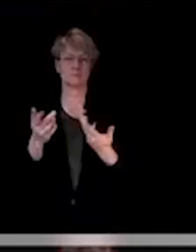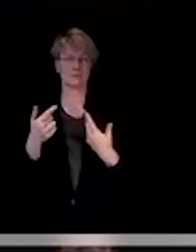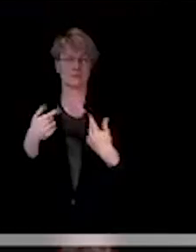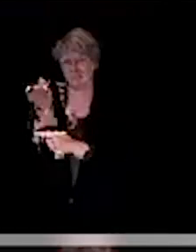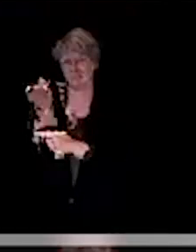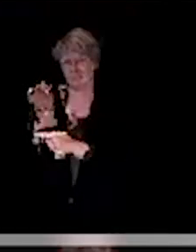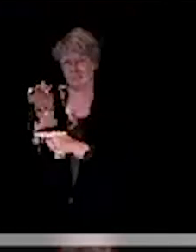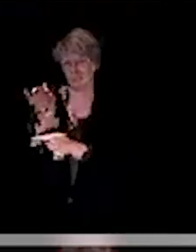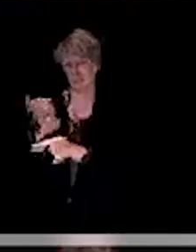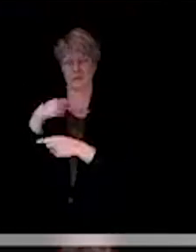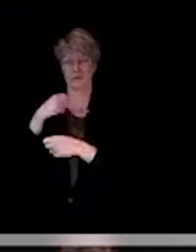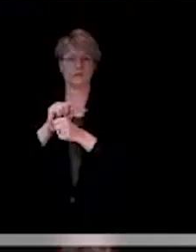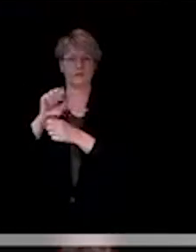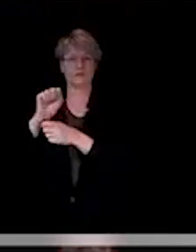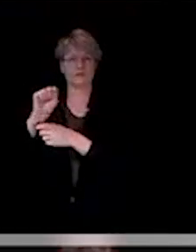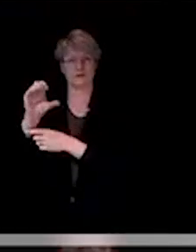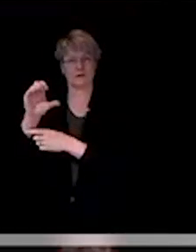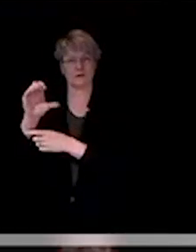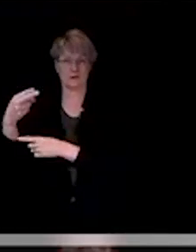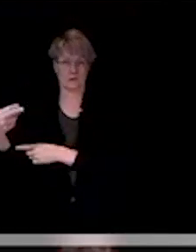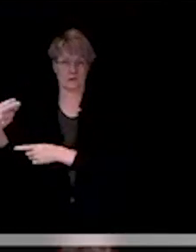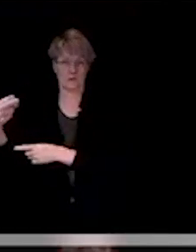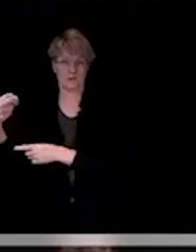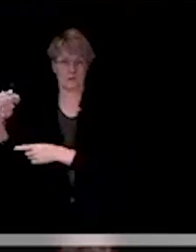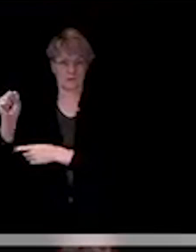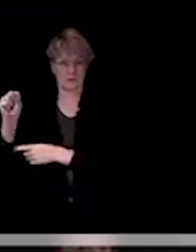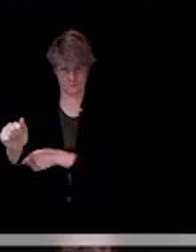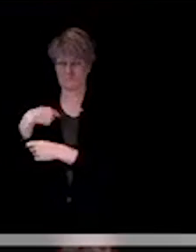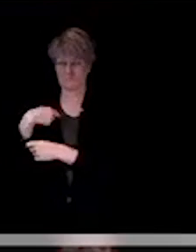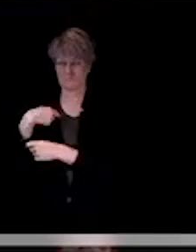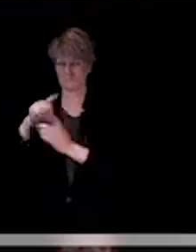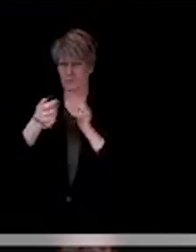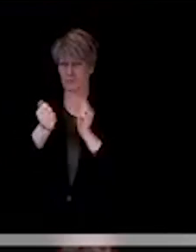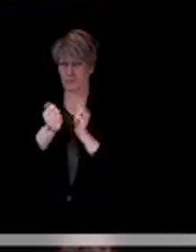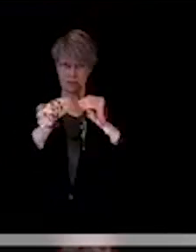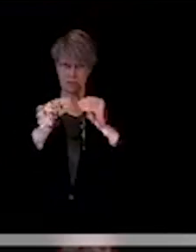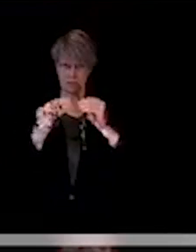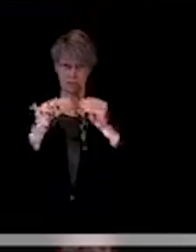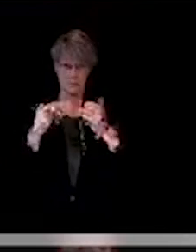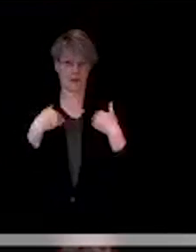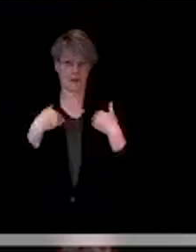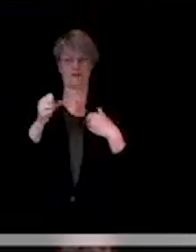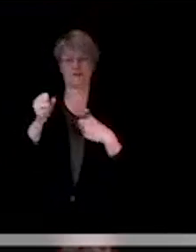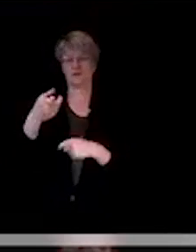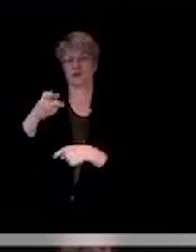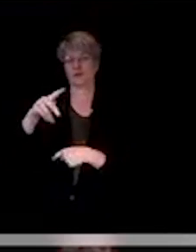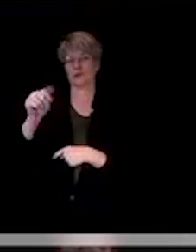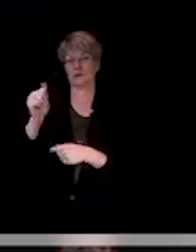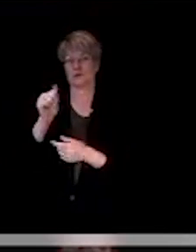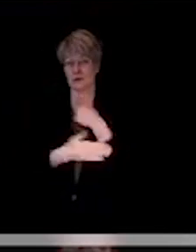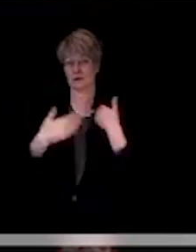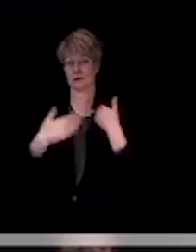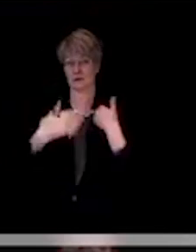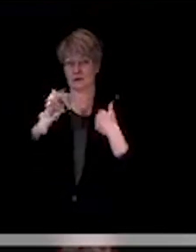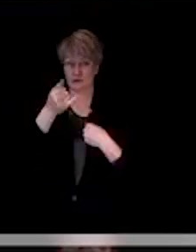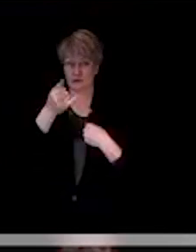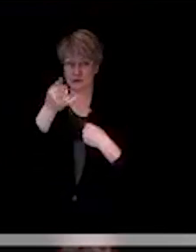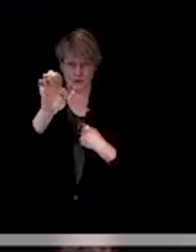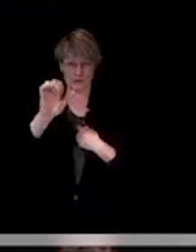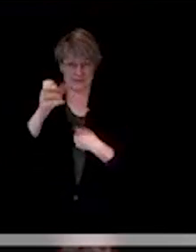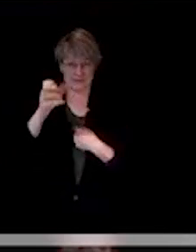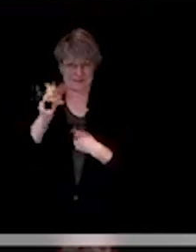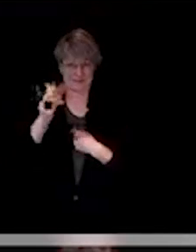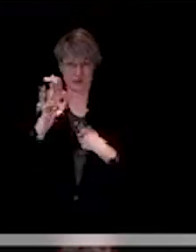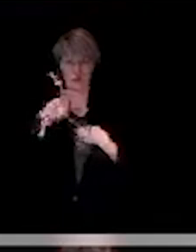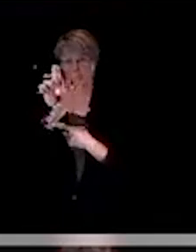Services Agency. I'll start like we always do with our numbers. We have in Shasta County, as of June 16th, have 51 confirmed